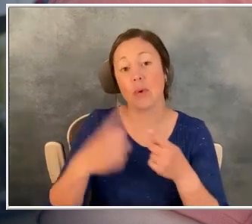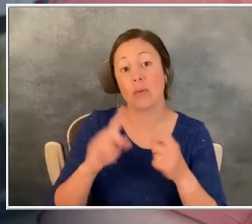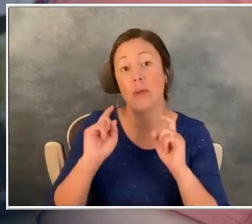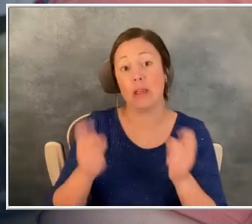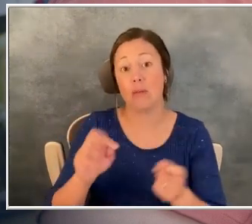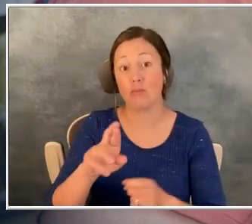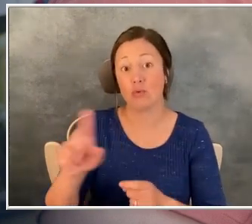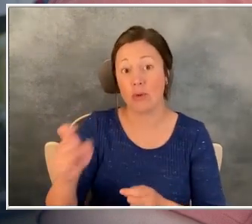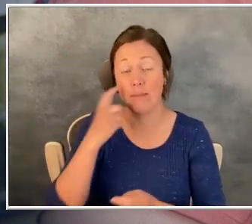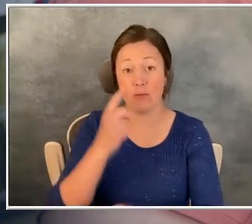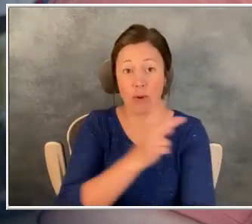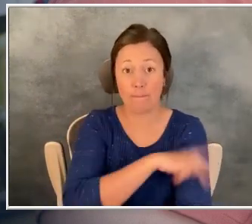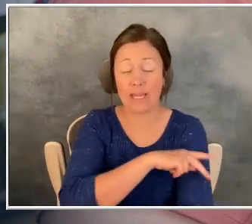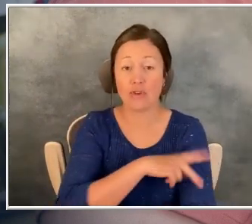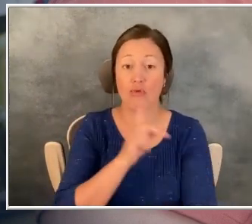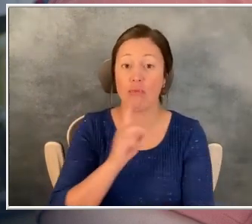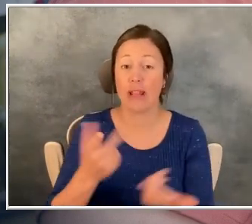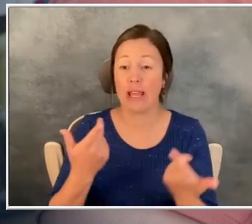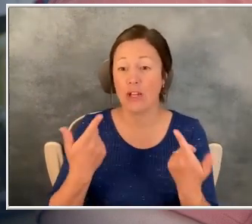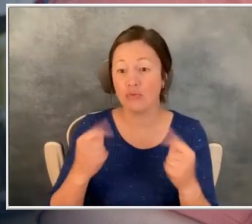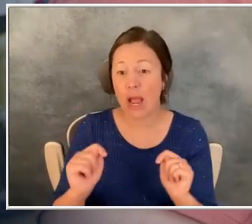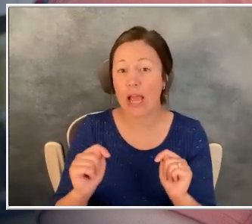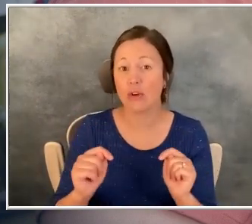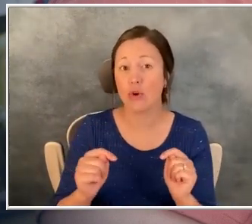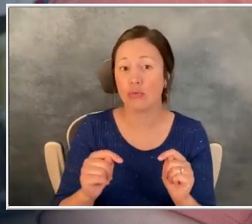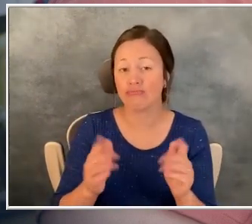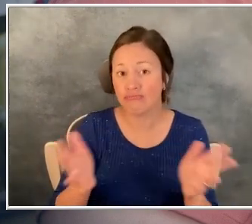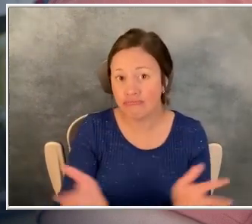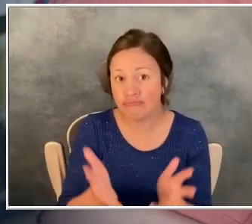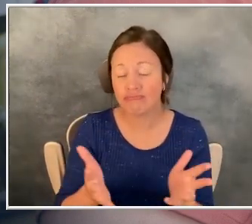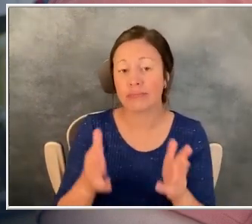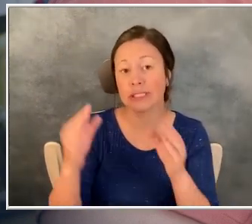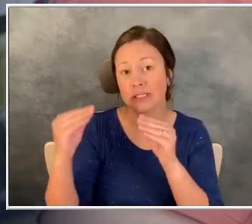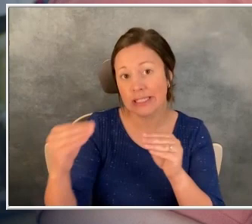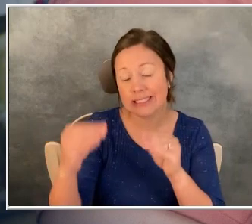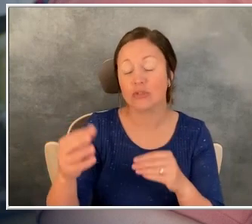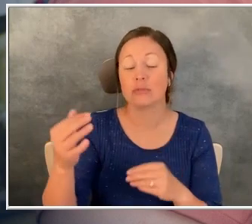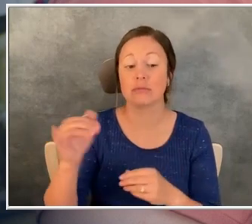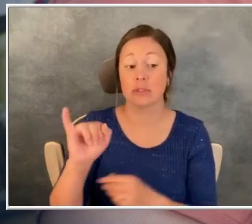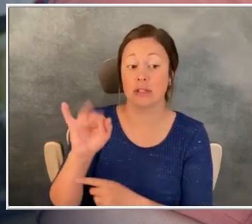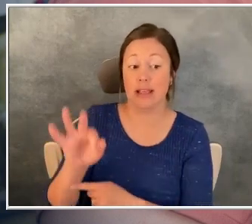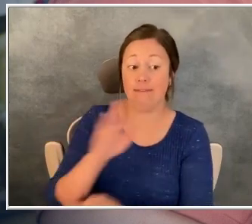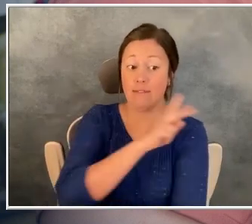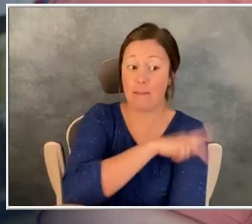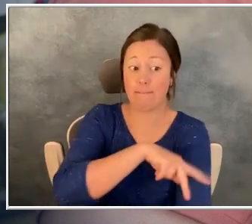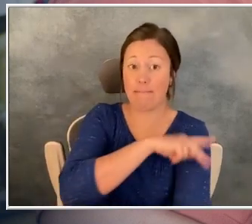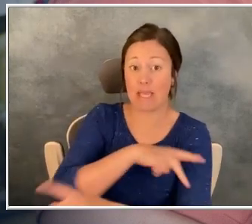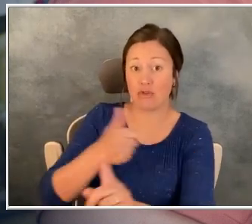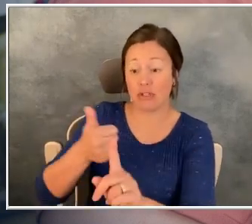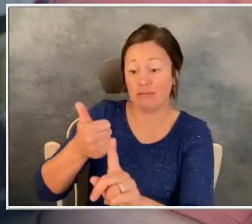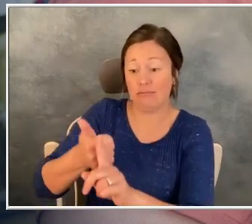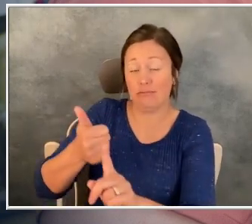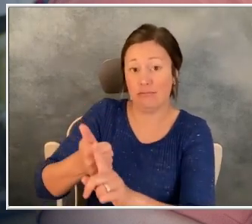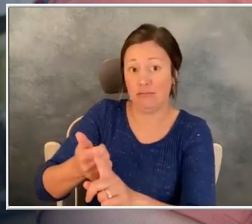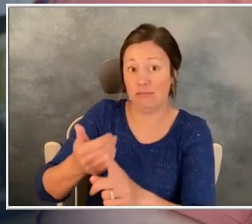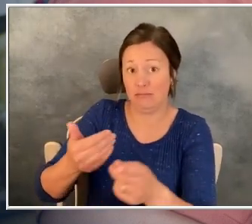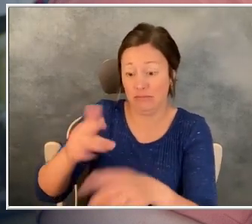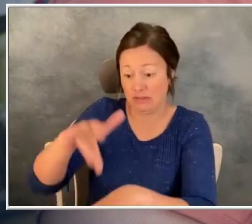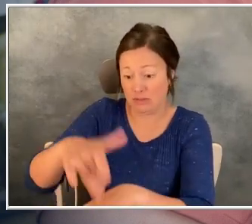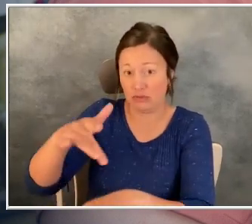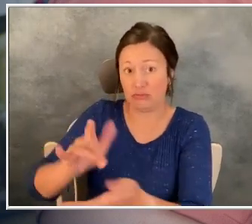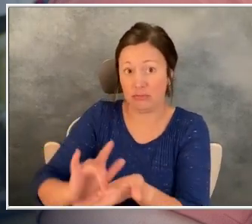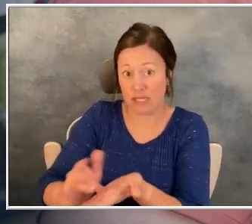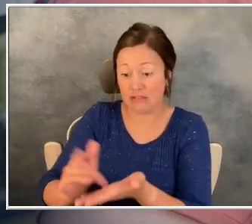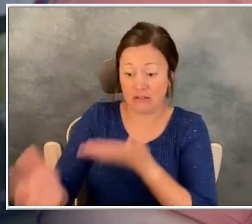to our patients, we do try to educate them that if the patient is the one handling the medication, they can